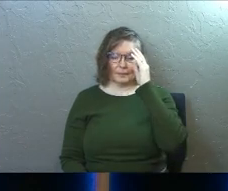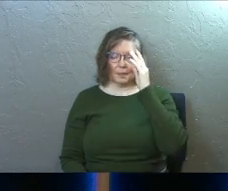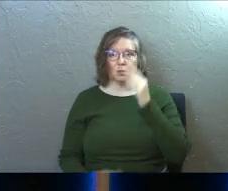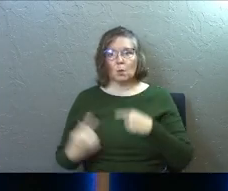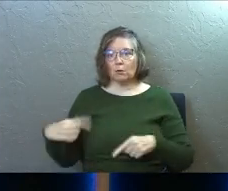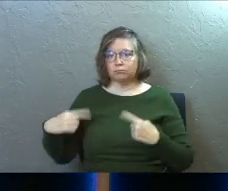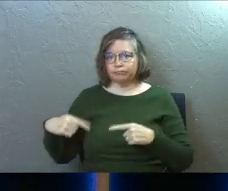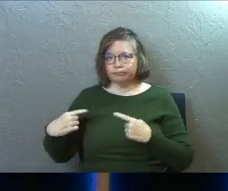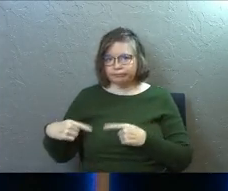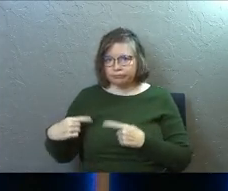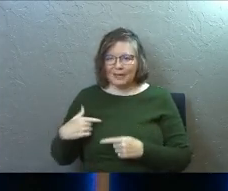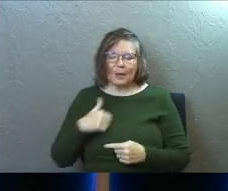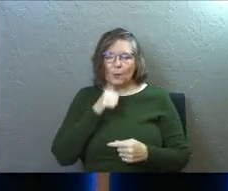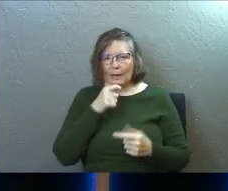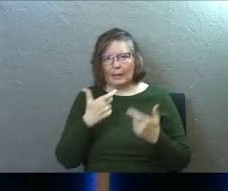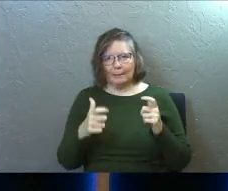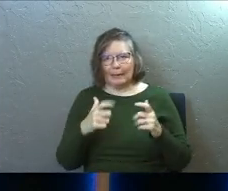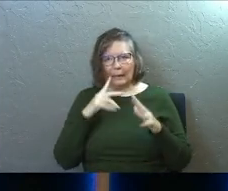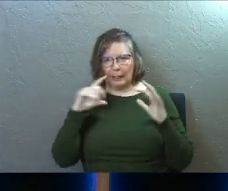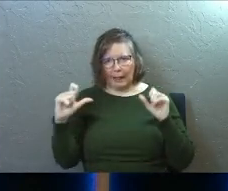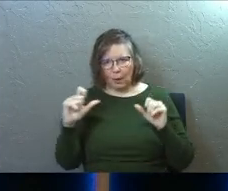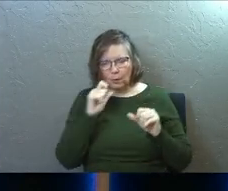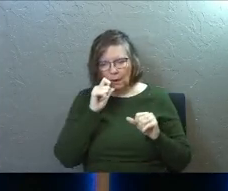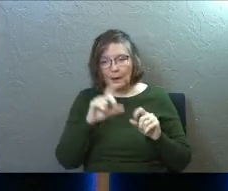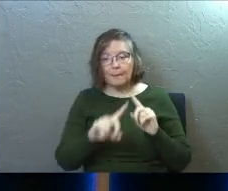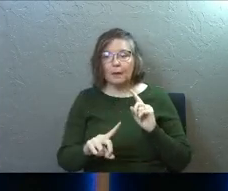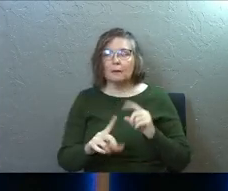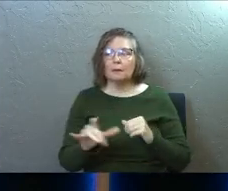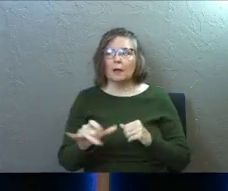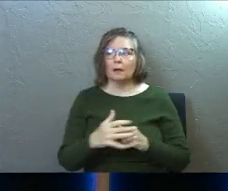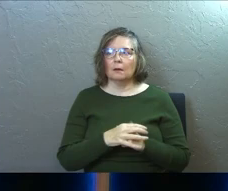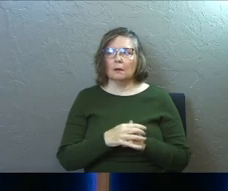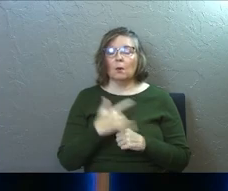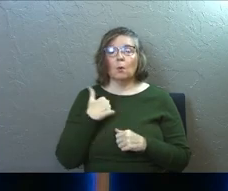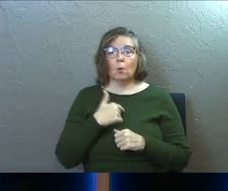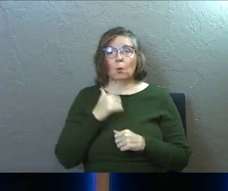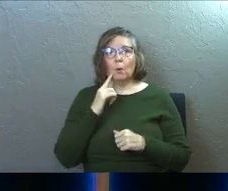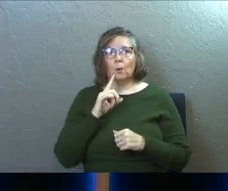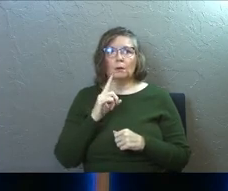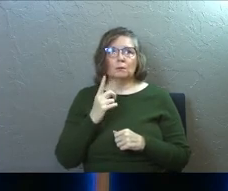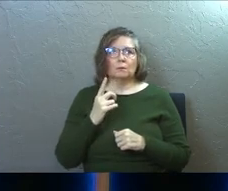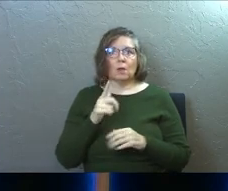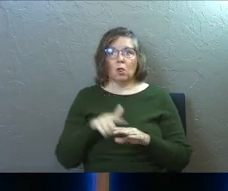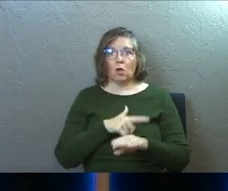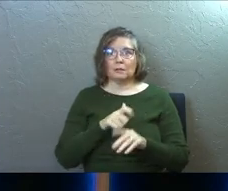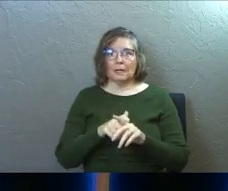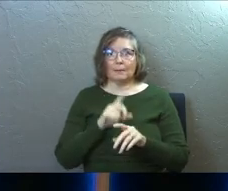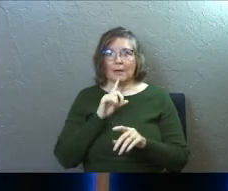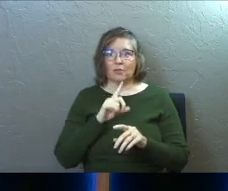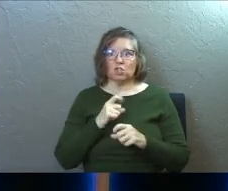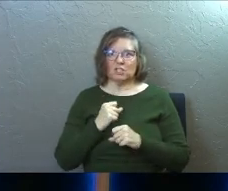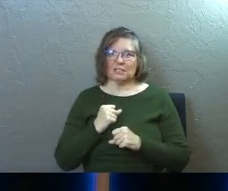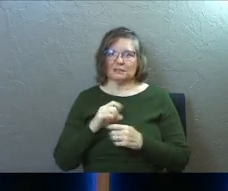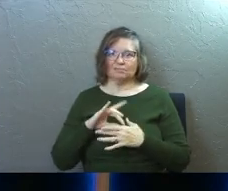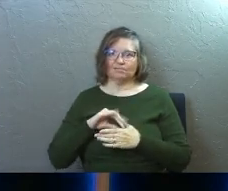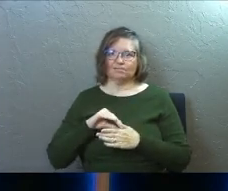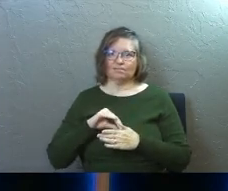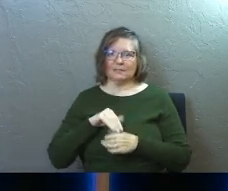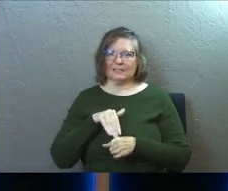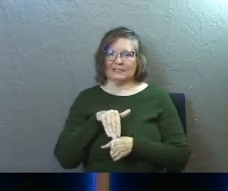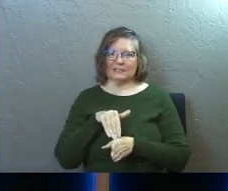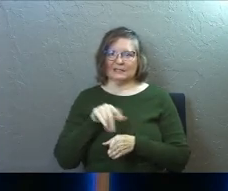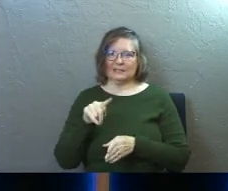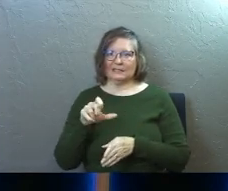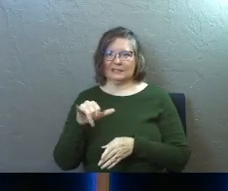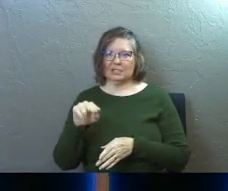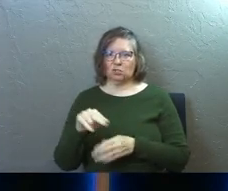So we'll fight. And we're not, like, big and loud about it. But, like, we'll go long times and there's just tension. You